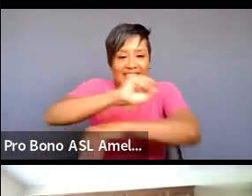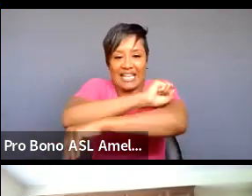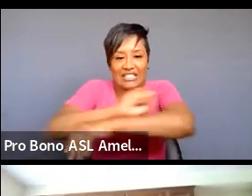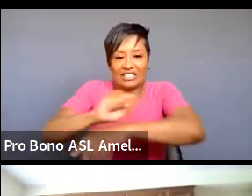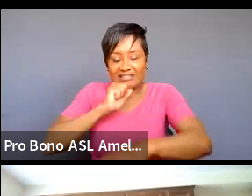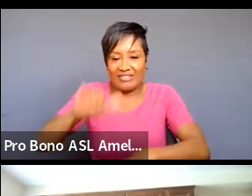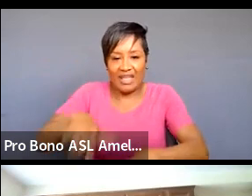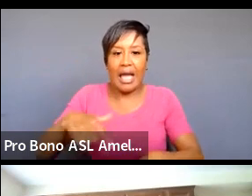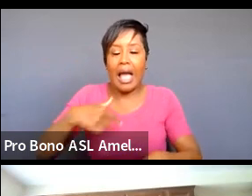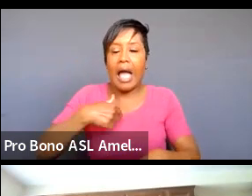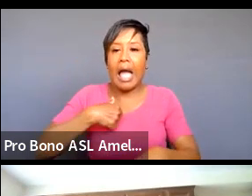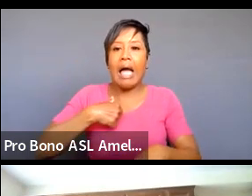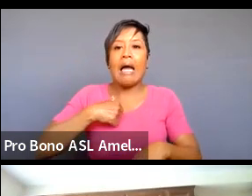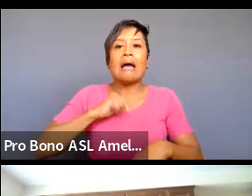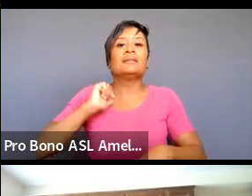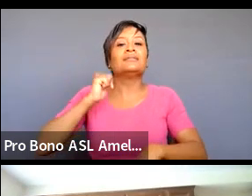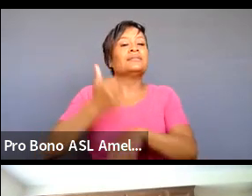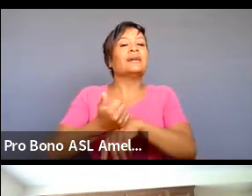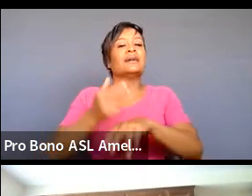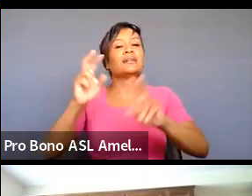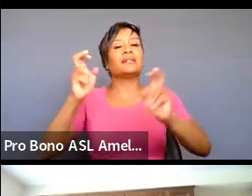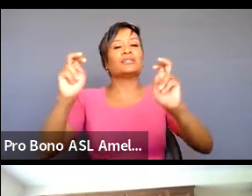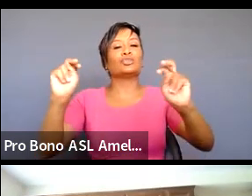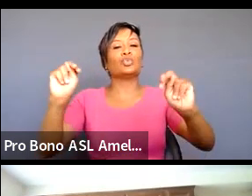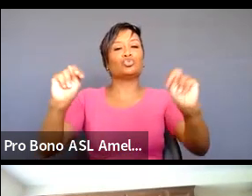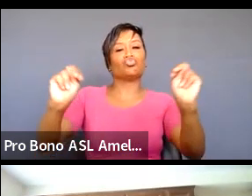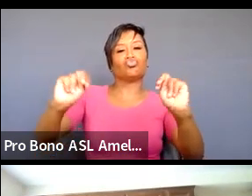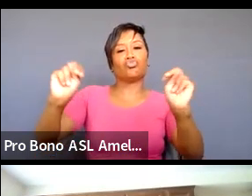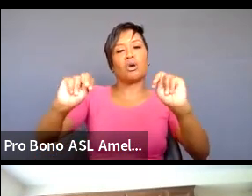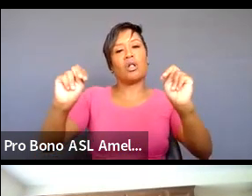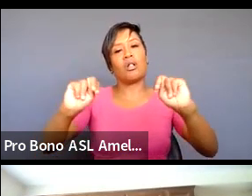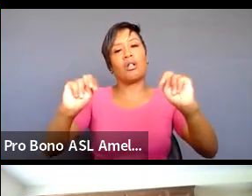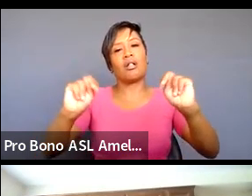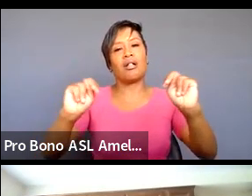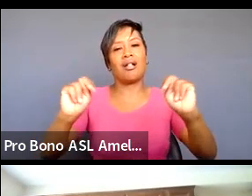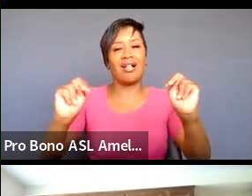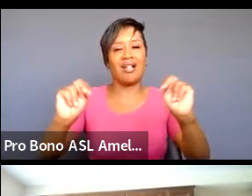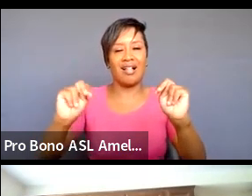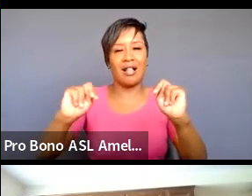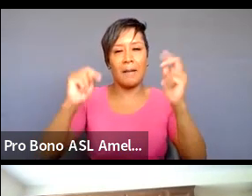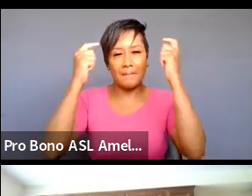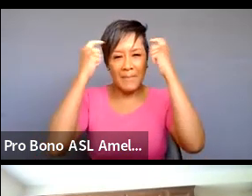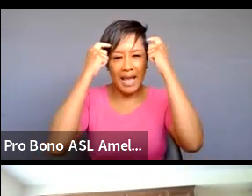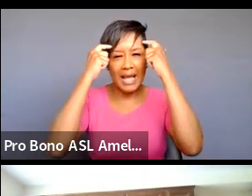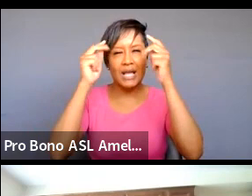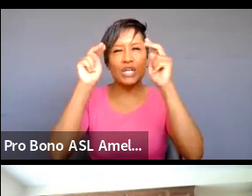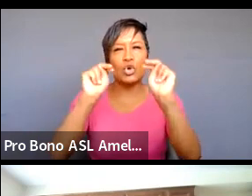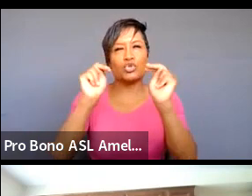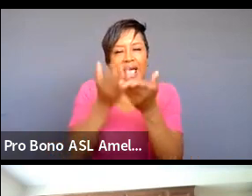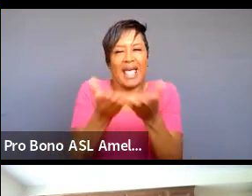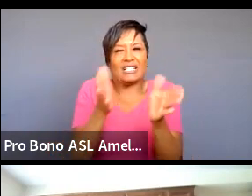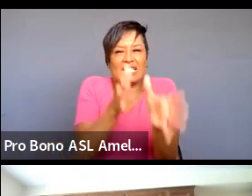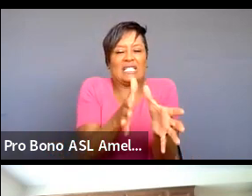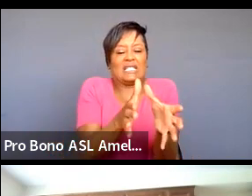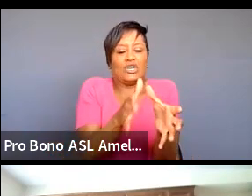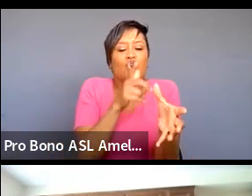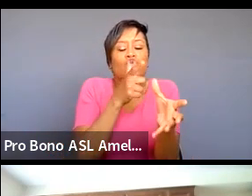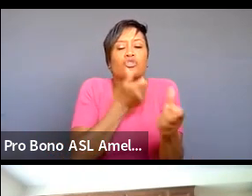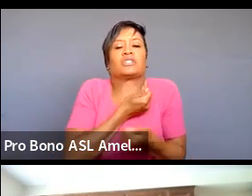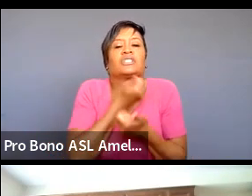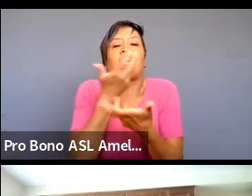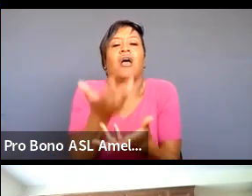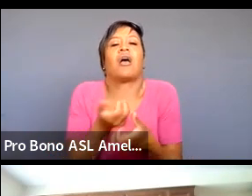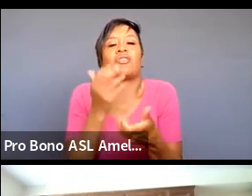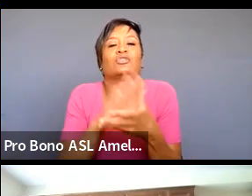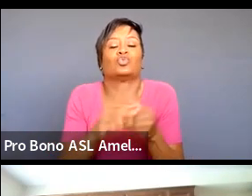a neutral entity a neutral mentality that was channeling this story so it could